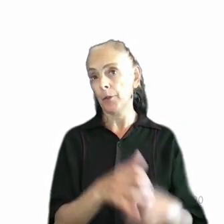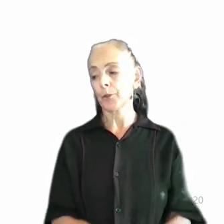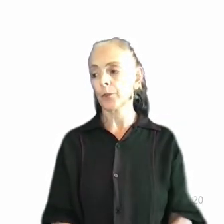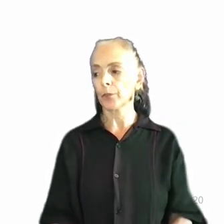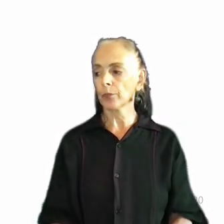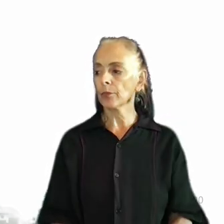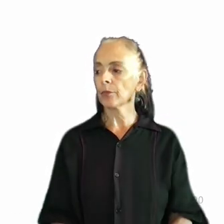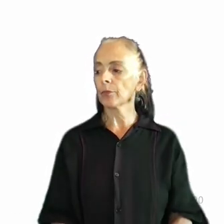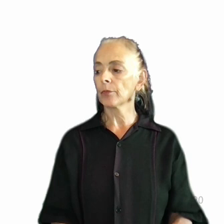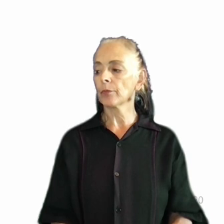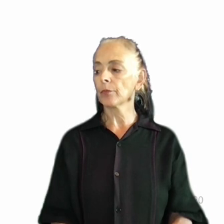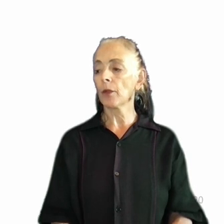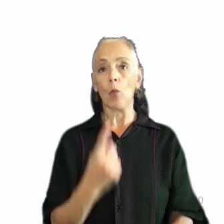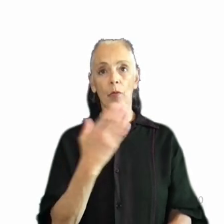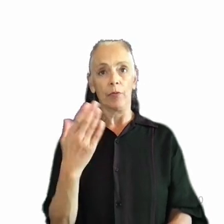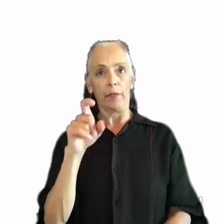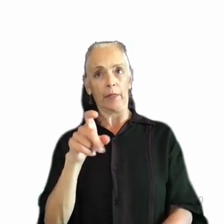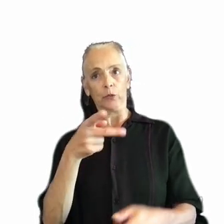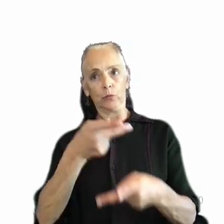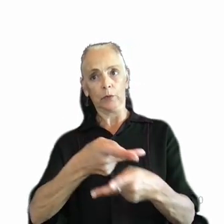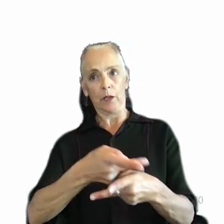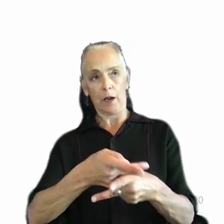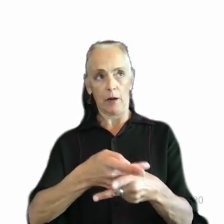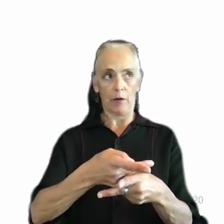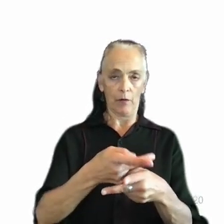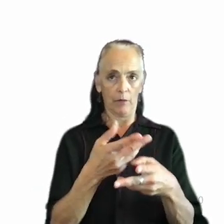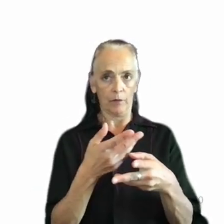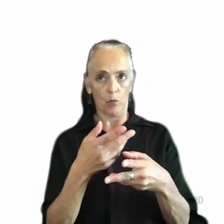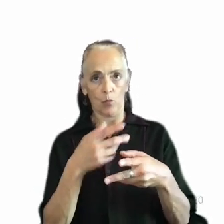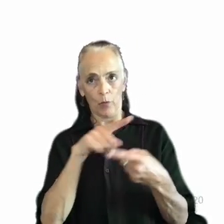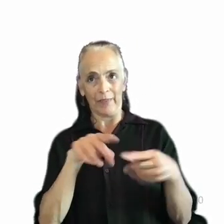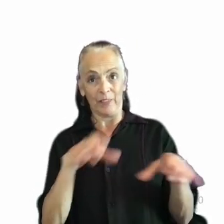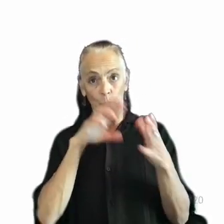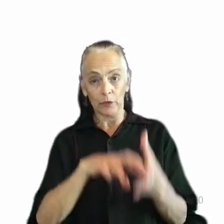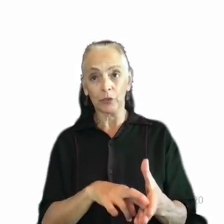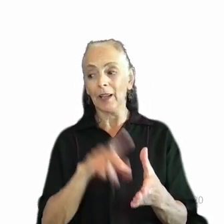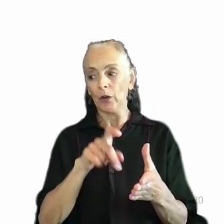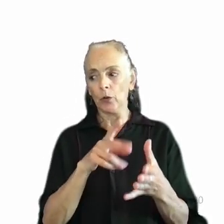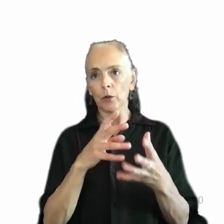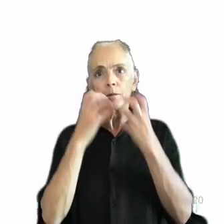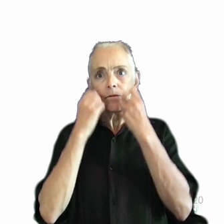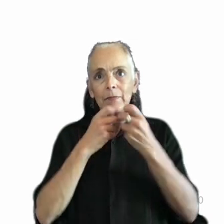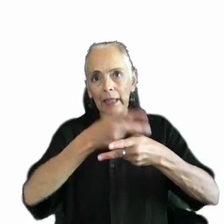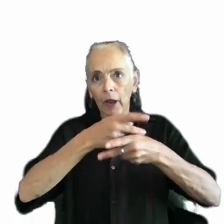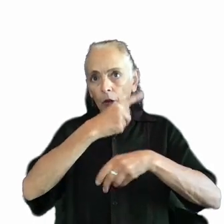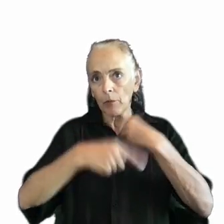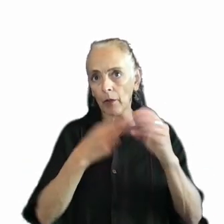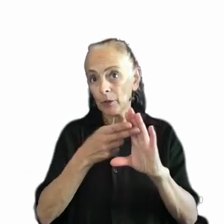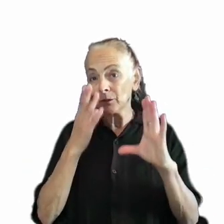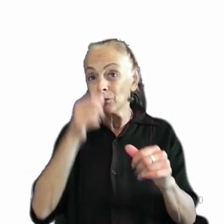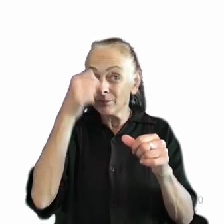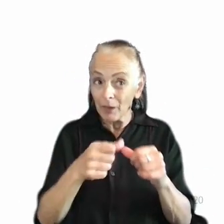One of the things that they had to take care in conducting this research was actually they had to care for their participants. Remember that the